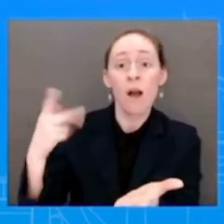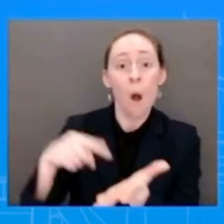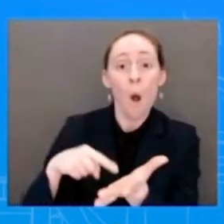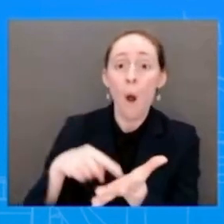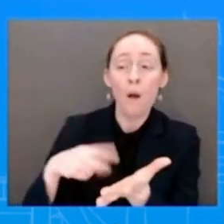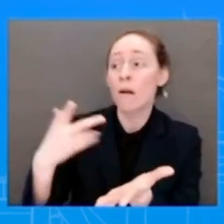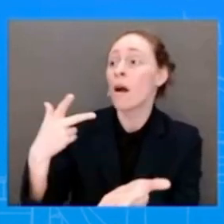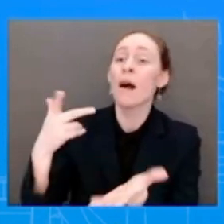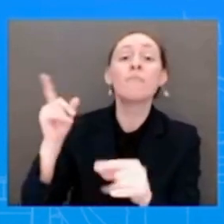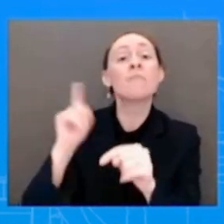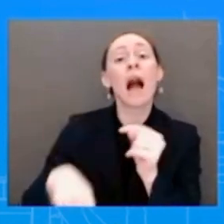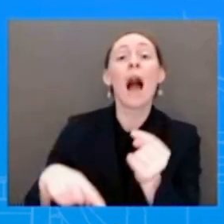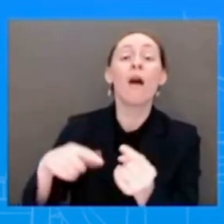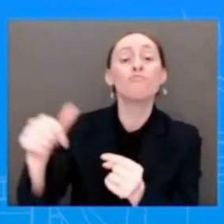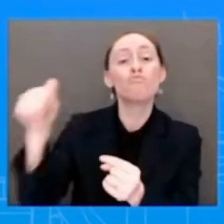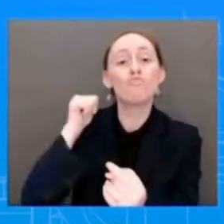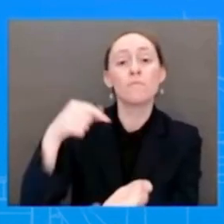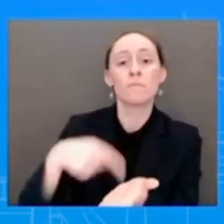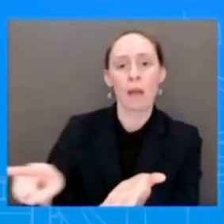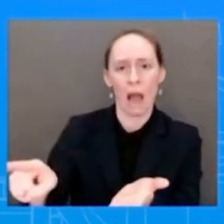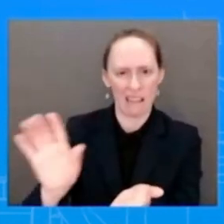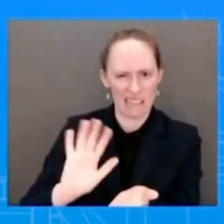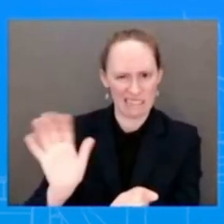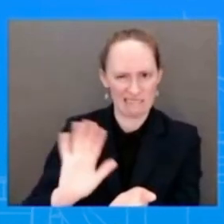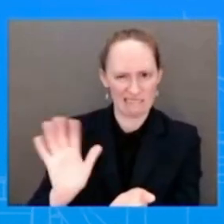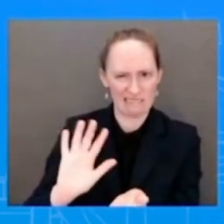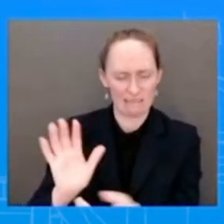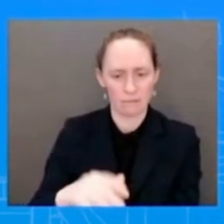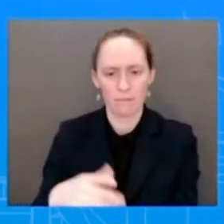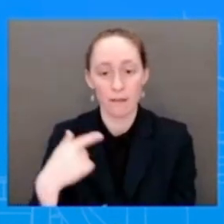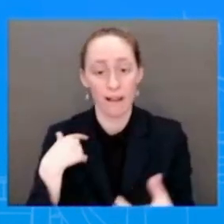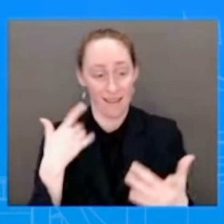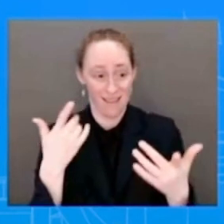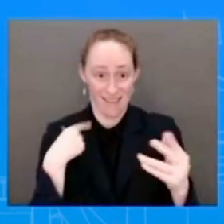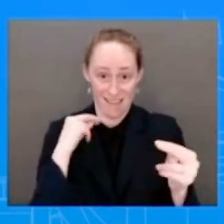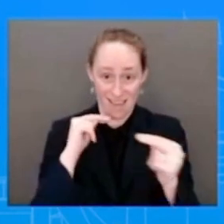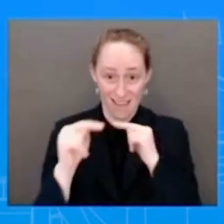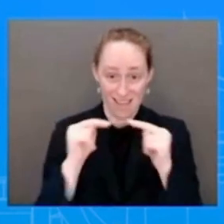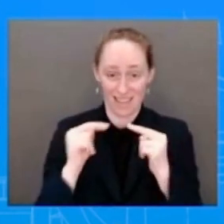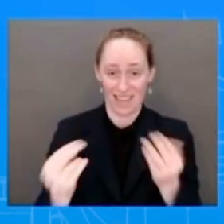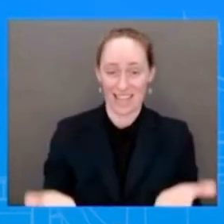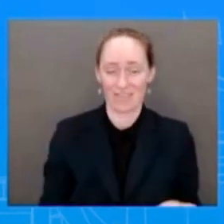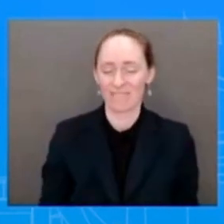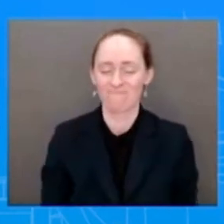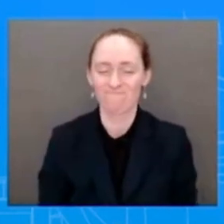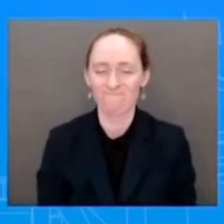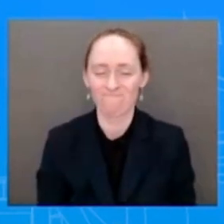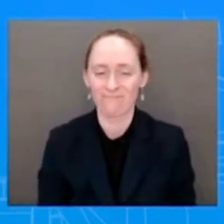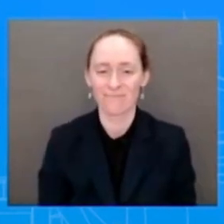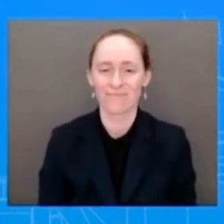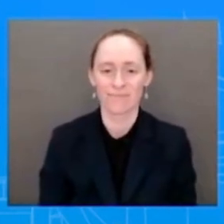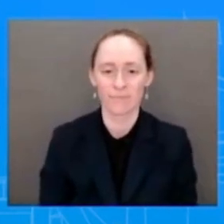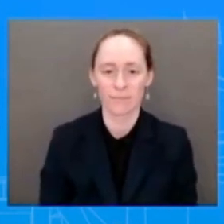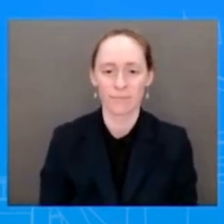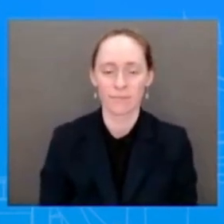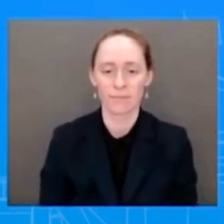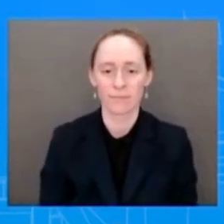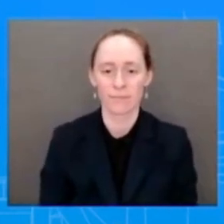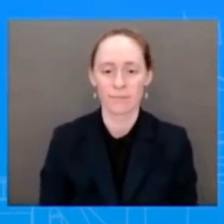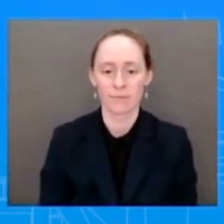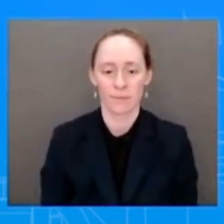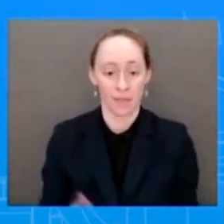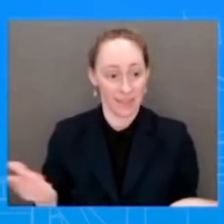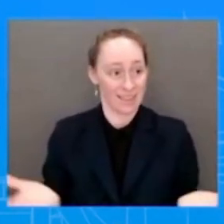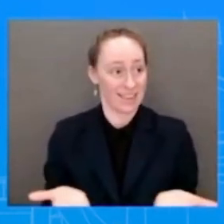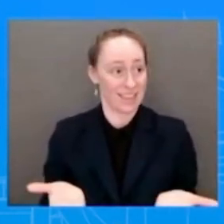not going to negotiate in public on anything that is related, right, to fiscal responsibility and what it is that they